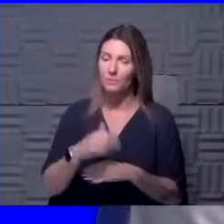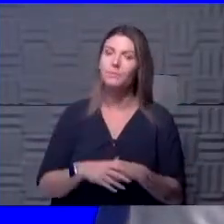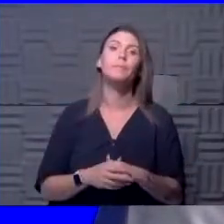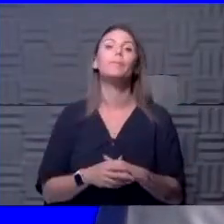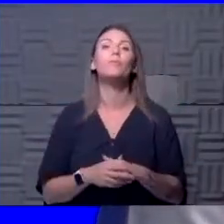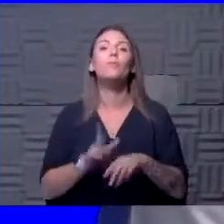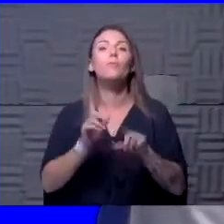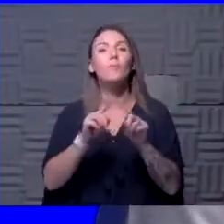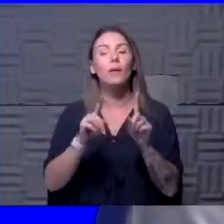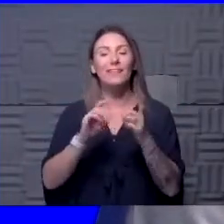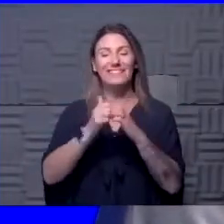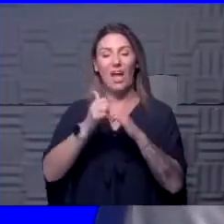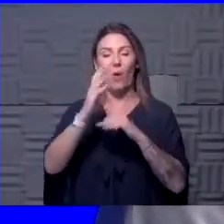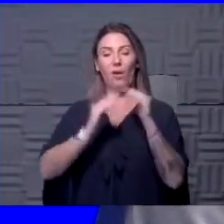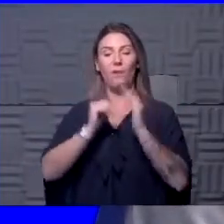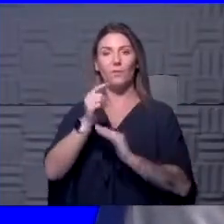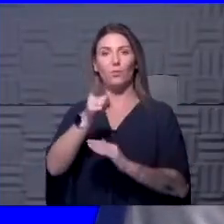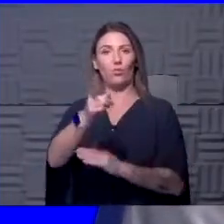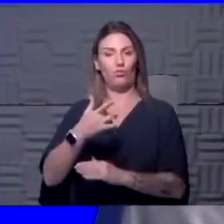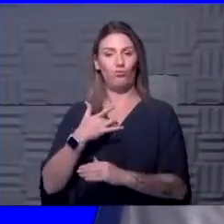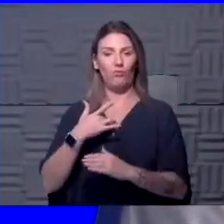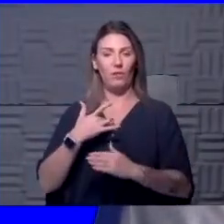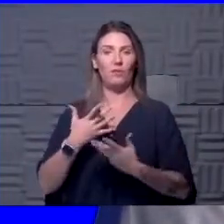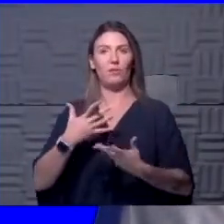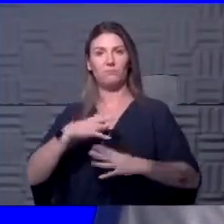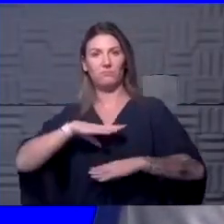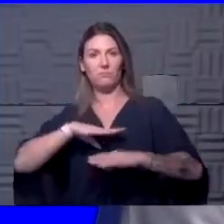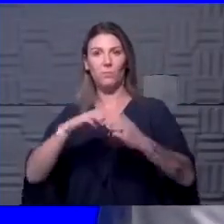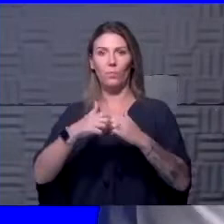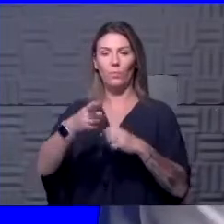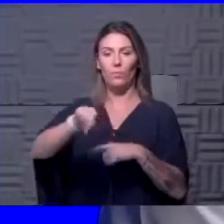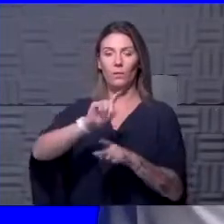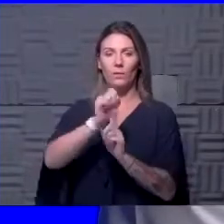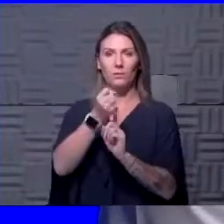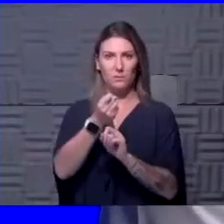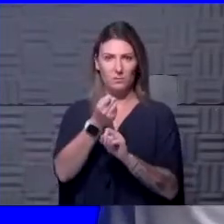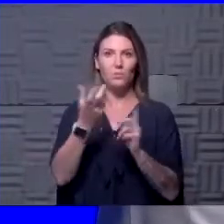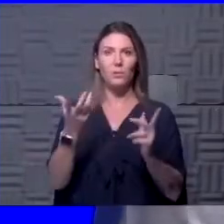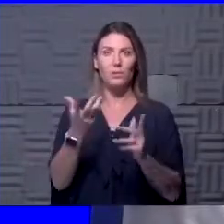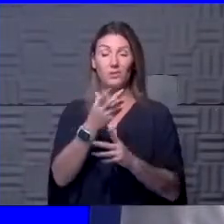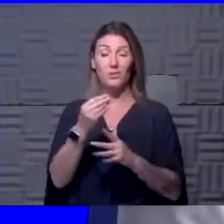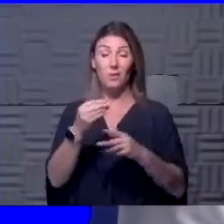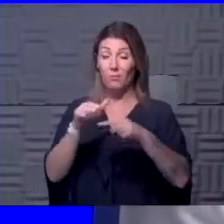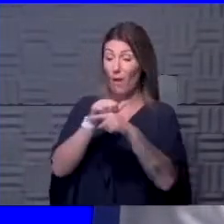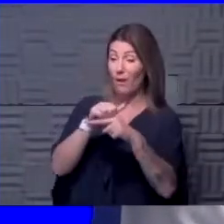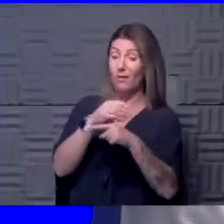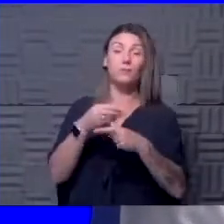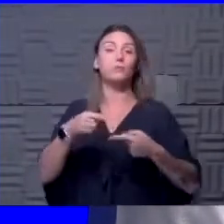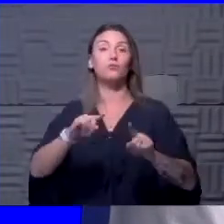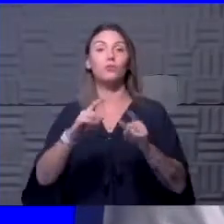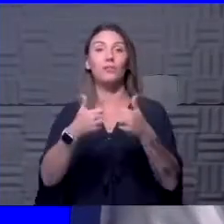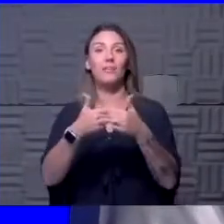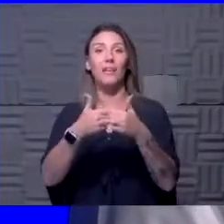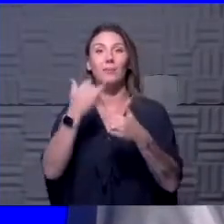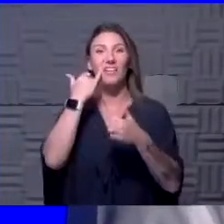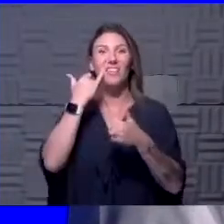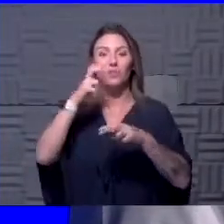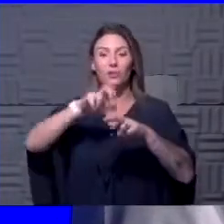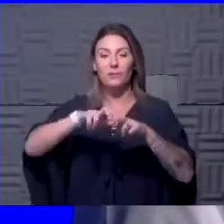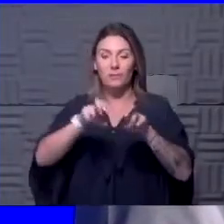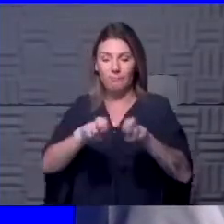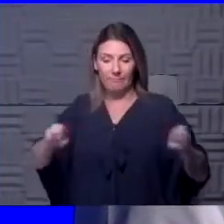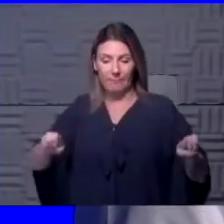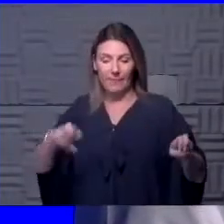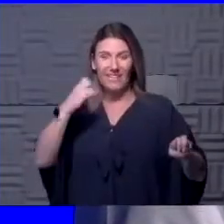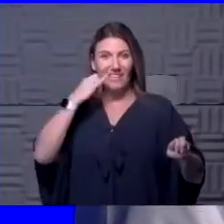It's just a matter of how comfortable you feel with those types of situations in practice and in the game. Certainly if they're sitting on the bench, if you can